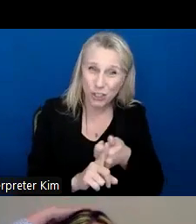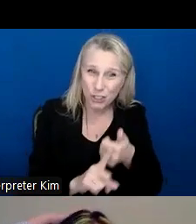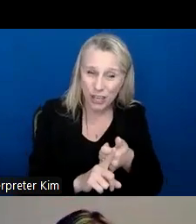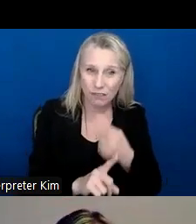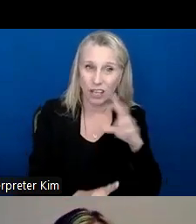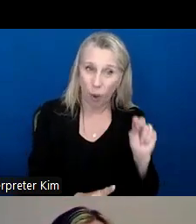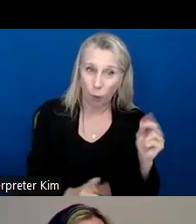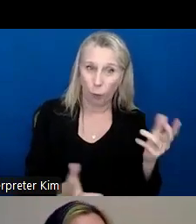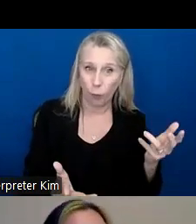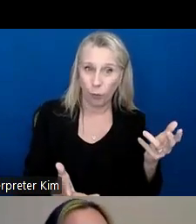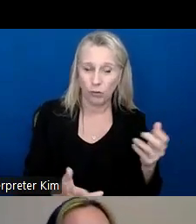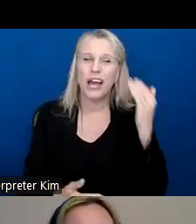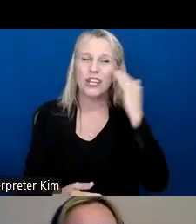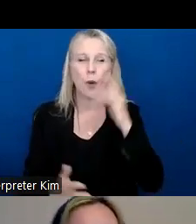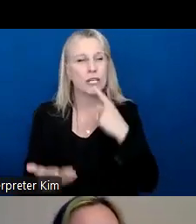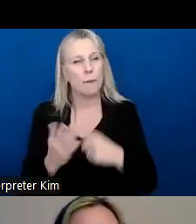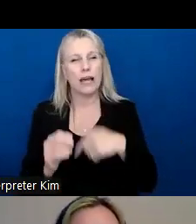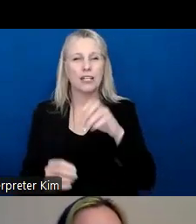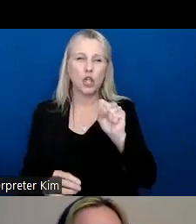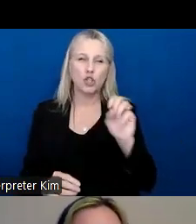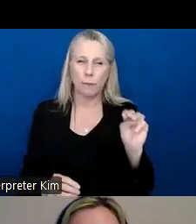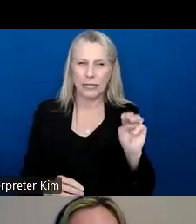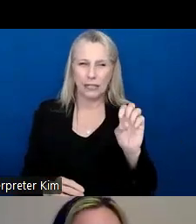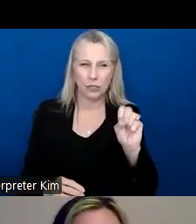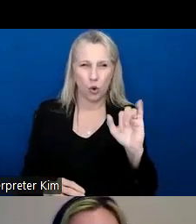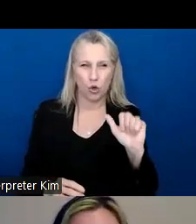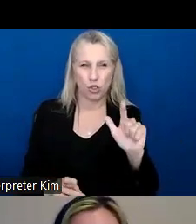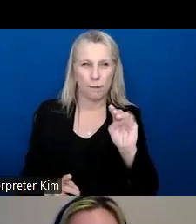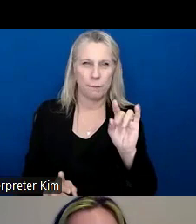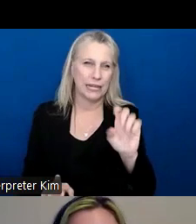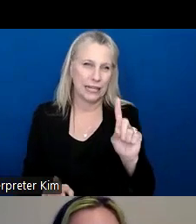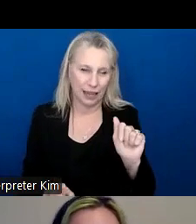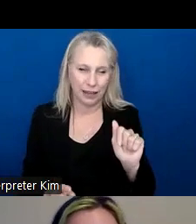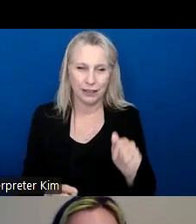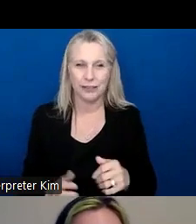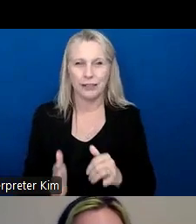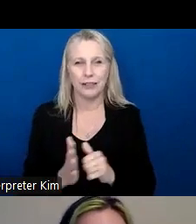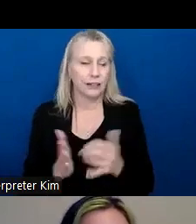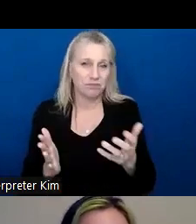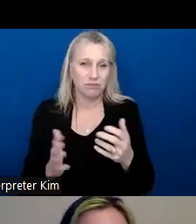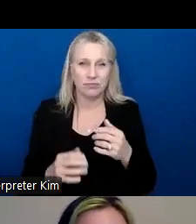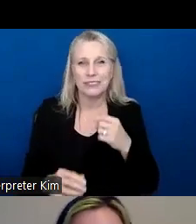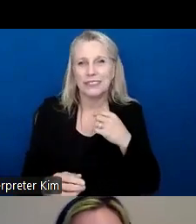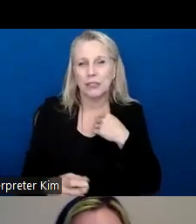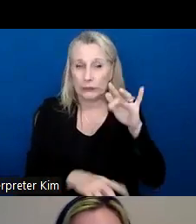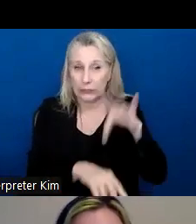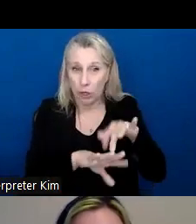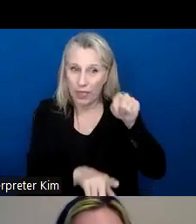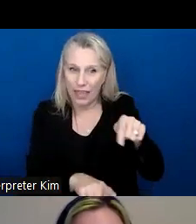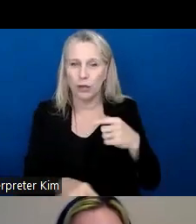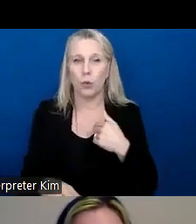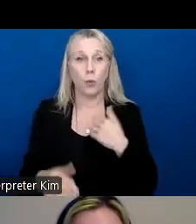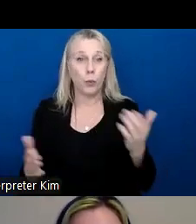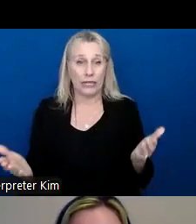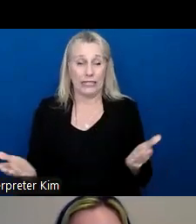social media a little bit, but it just, it can be great. Technology is awesome for the reason that we're all here with